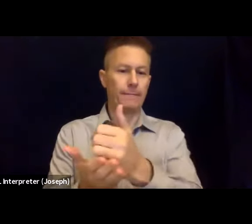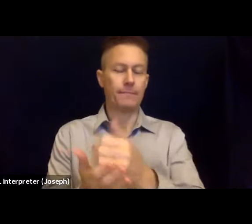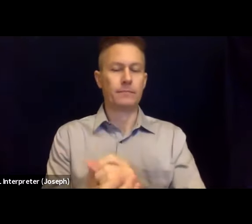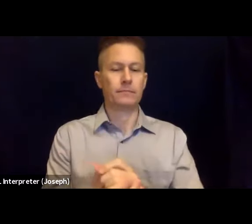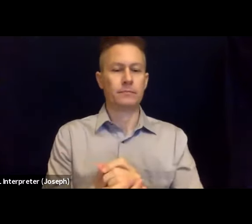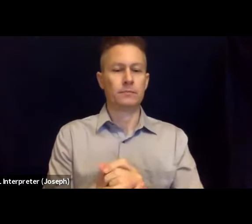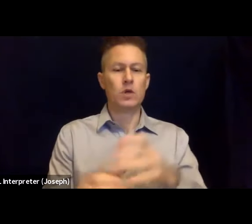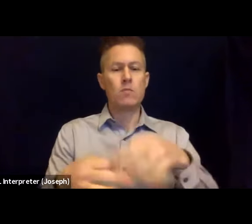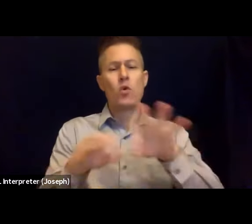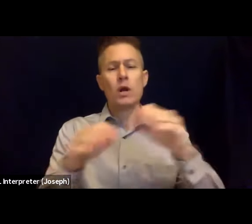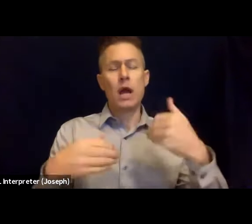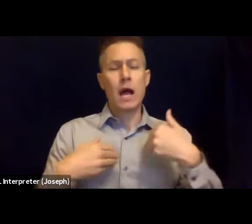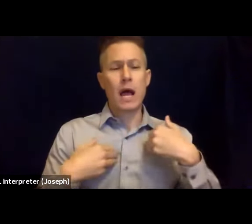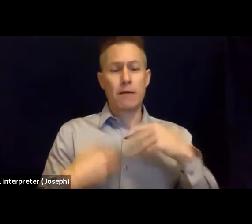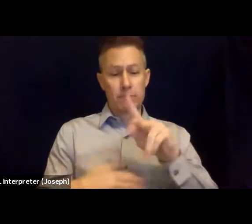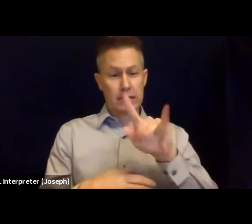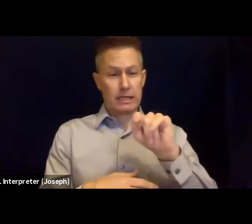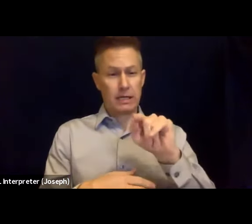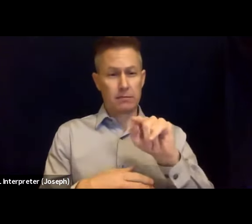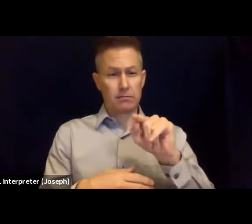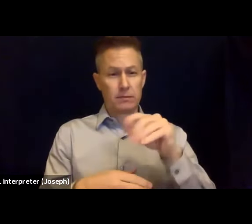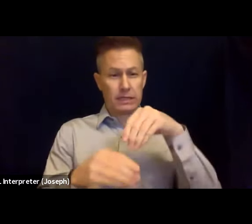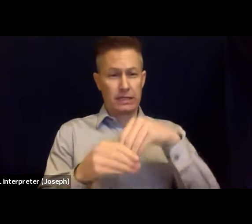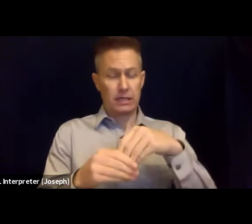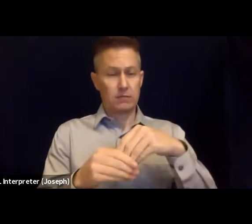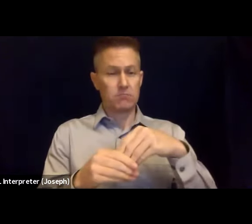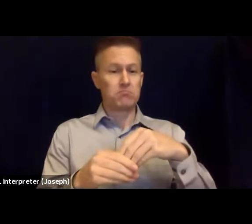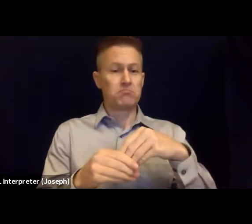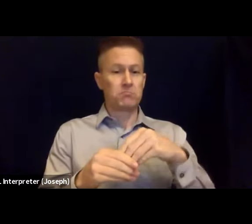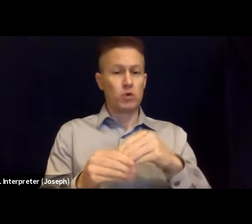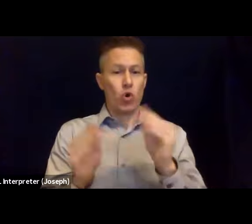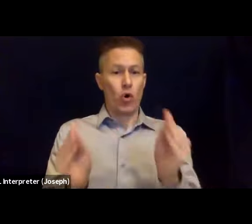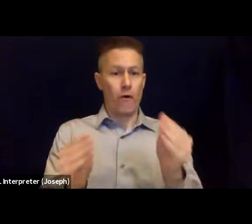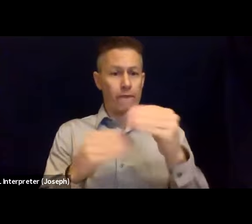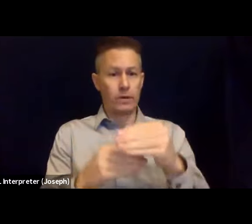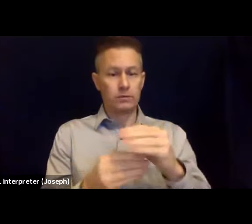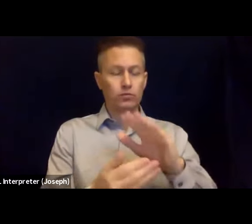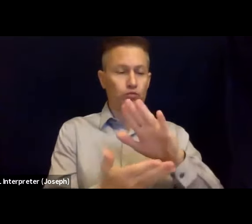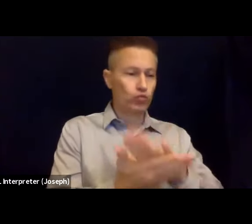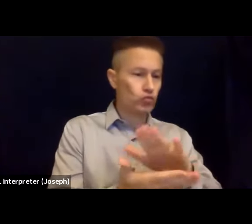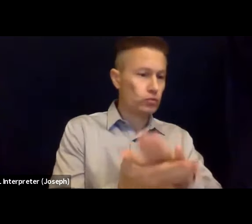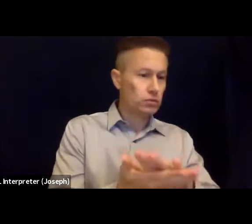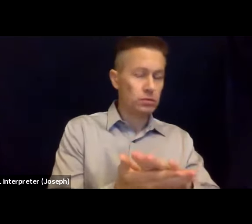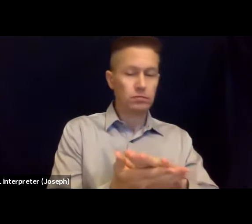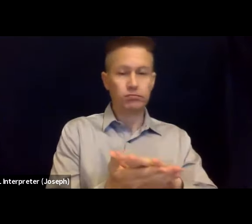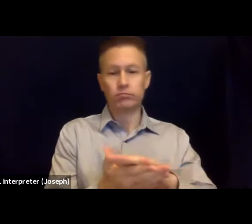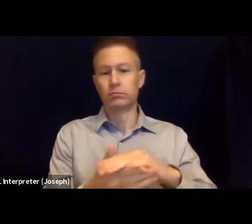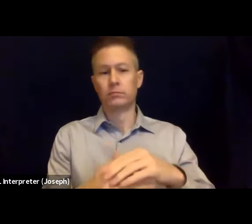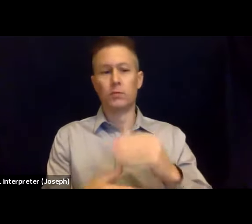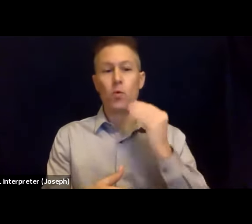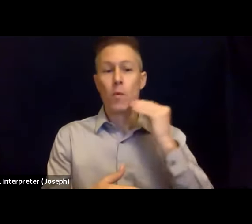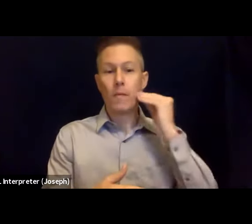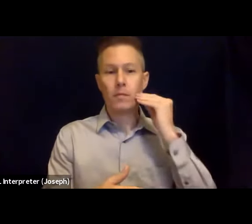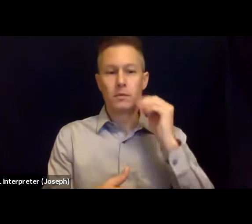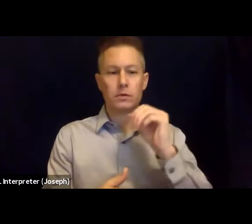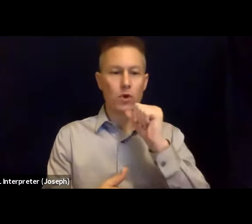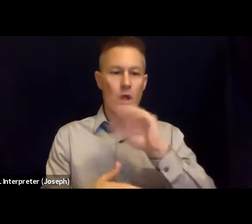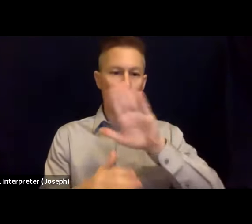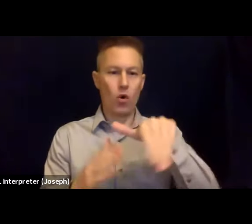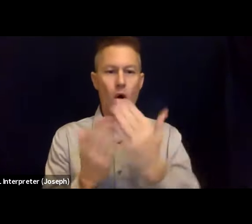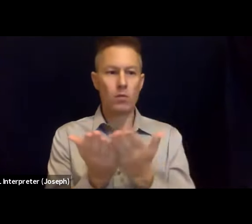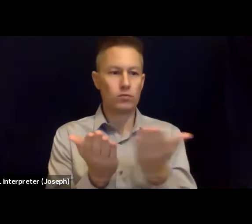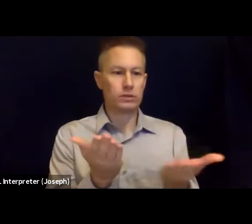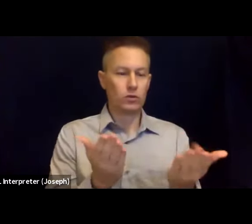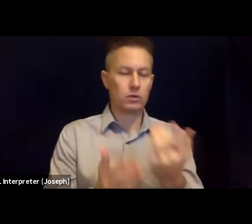classroom or in a locker and then in an office so that we don't keep all of our supplies in one place and we're ready when the